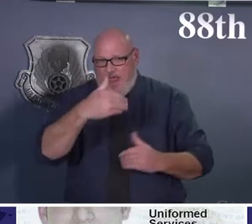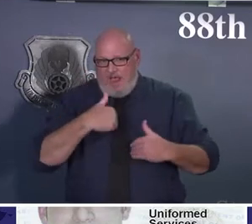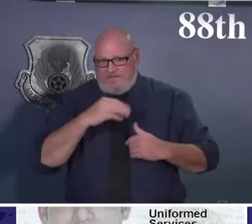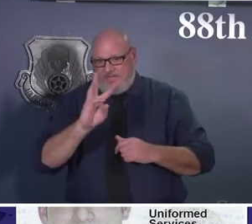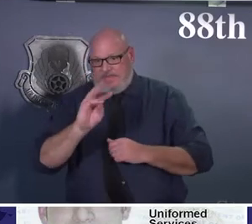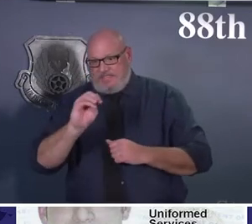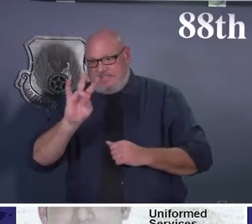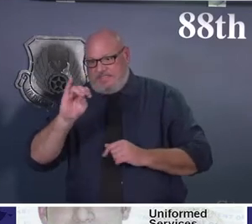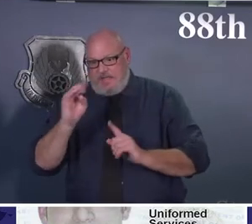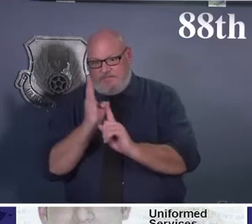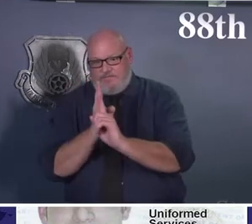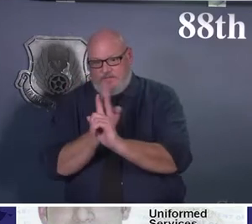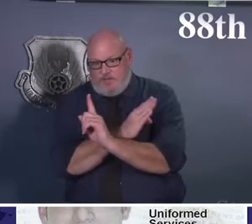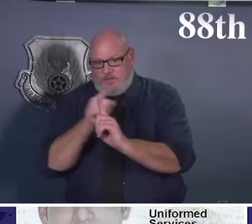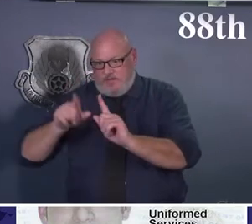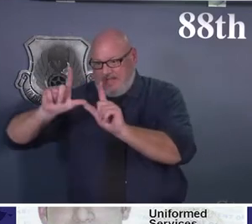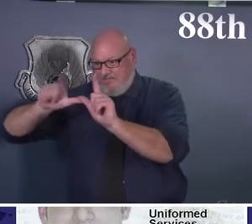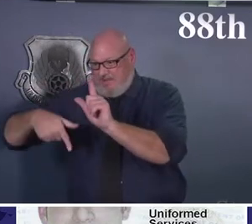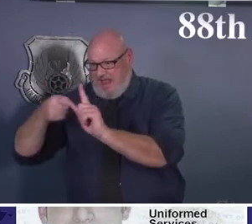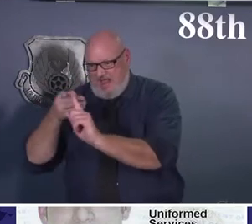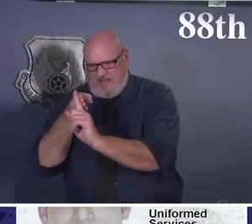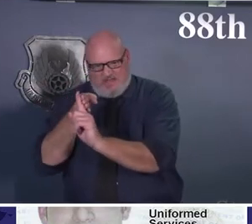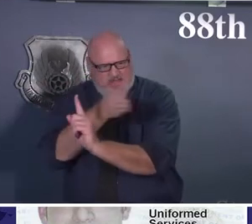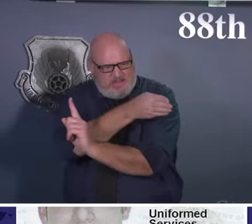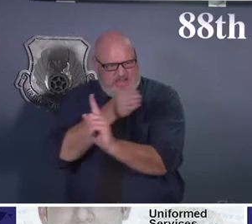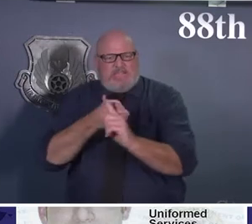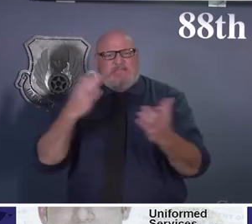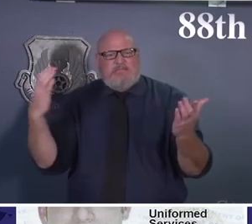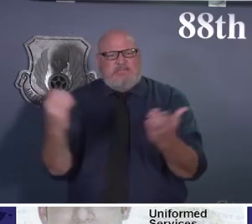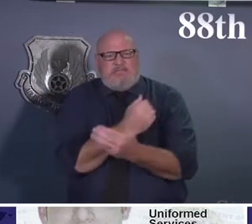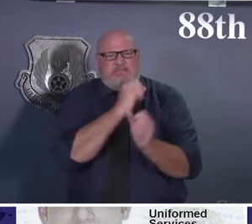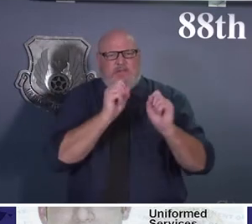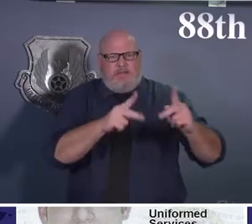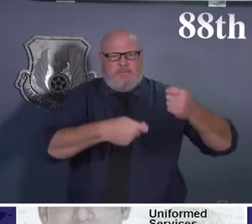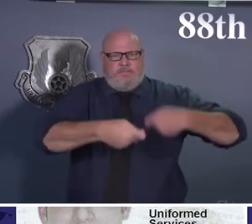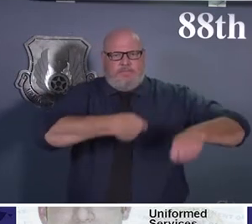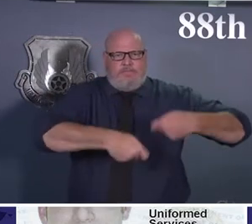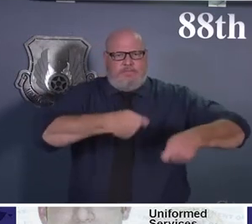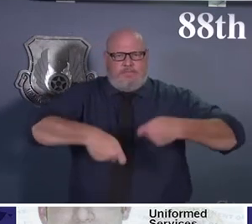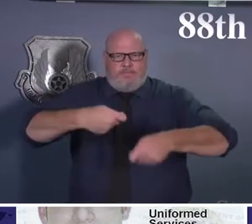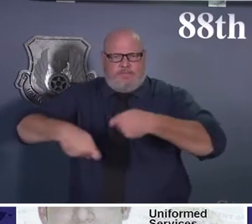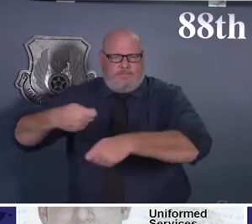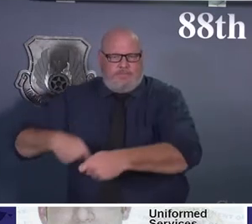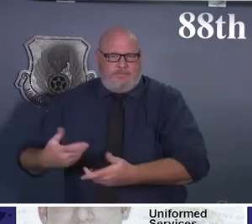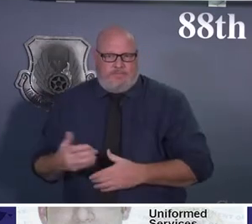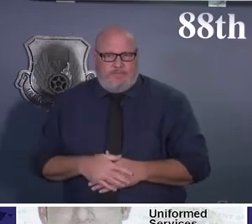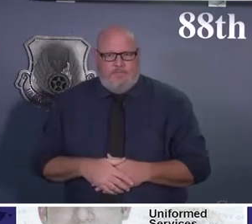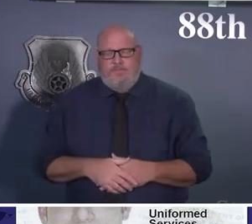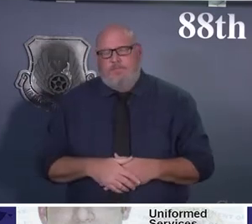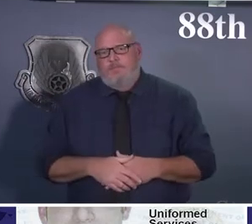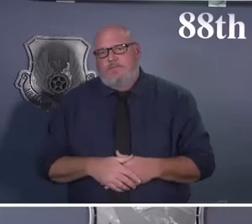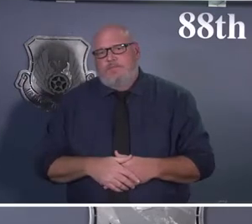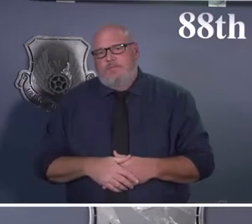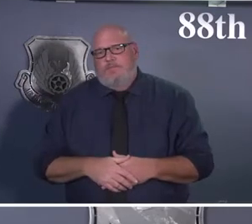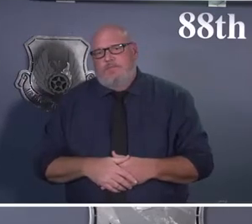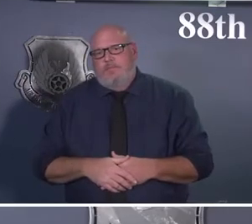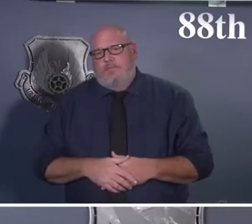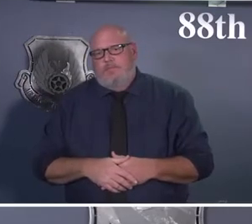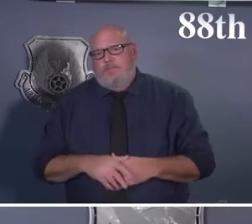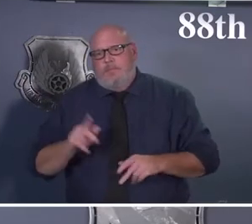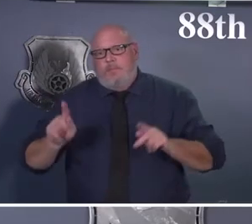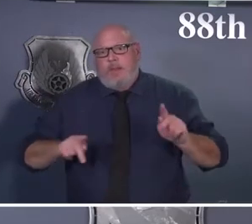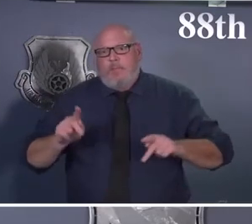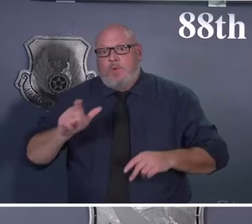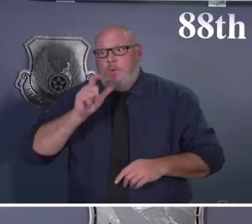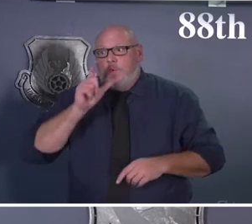or near term appointments. But when we go 60 to 70 days out, we're going for those who are have less and urgent needs. This